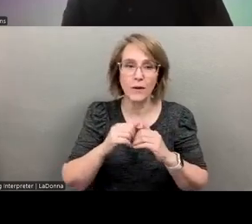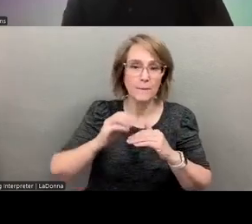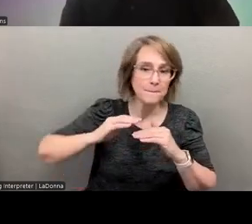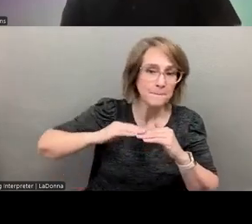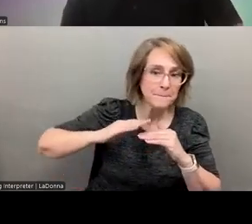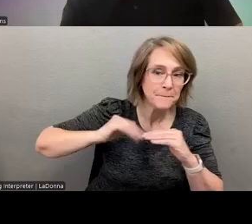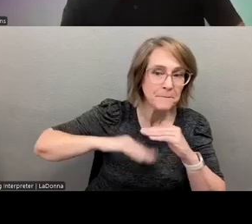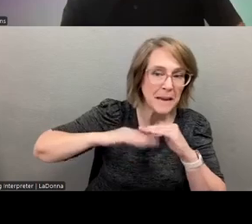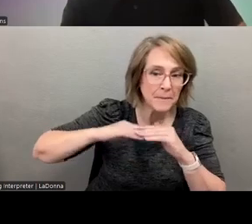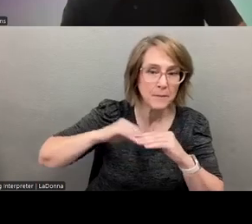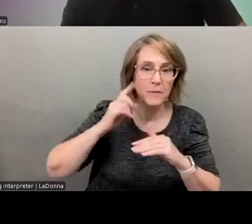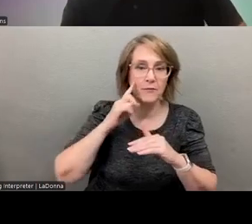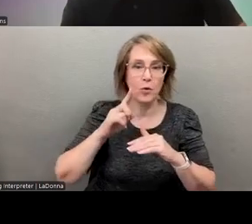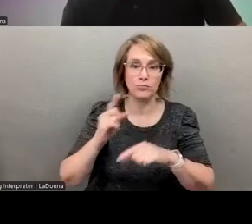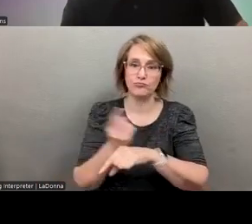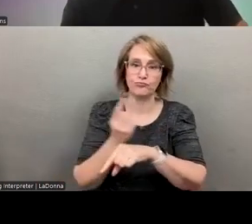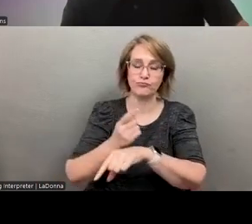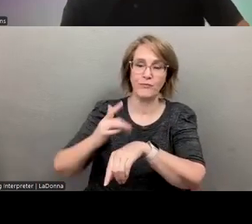availability. So let's go to the next slide.